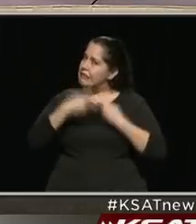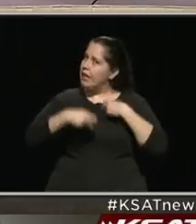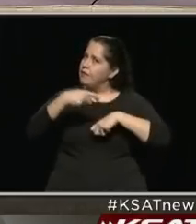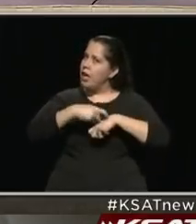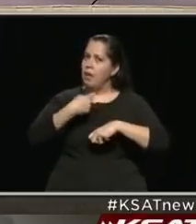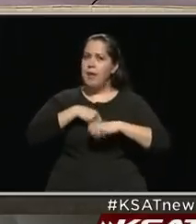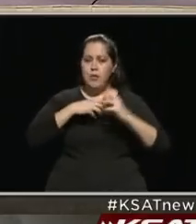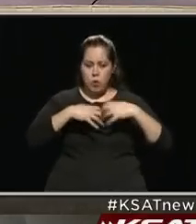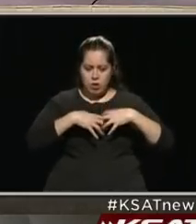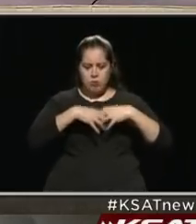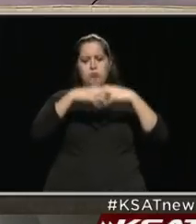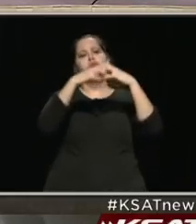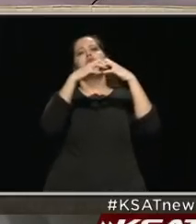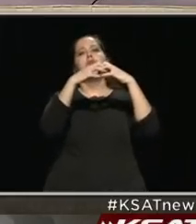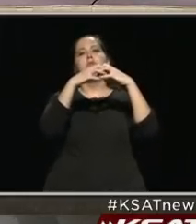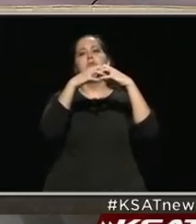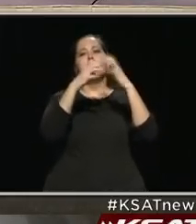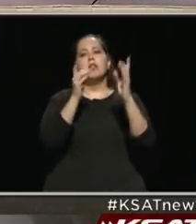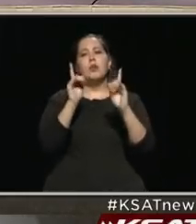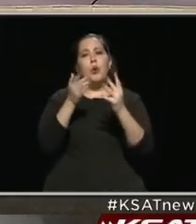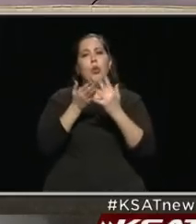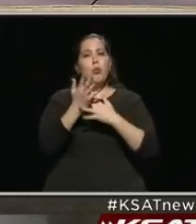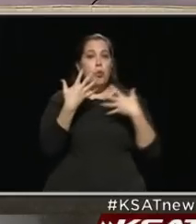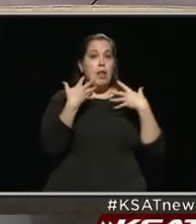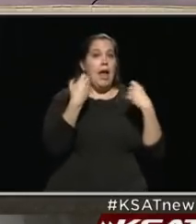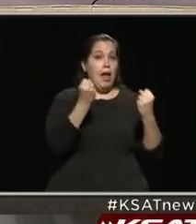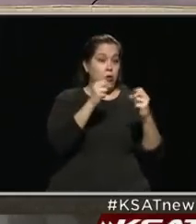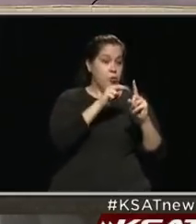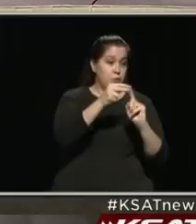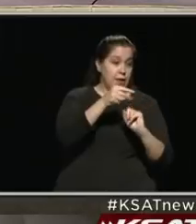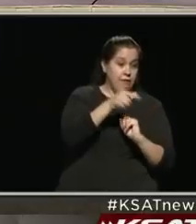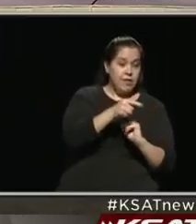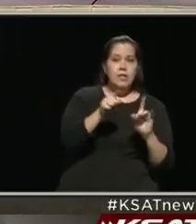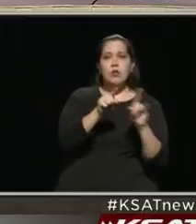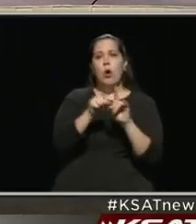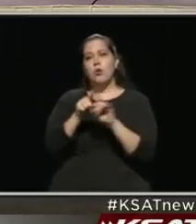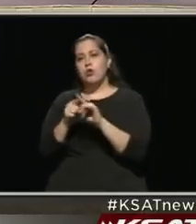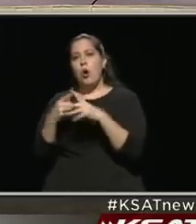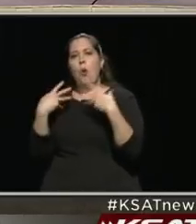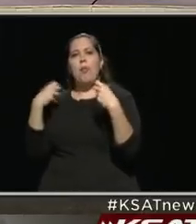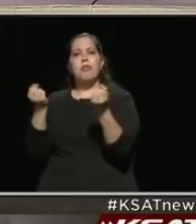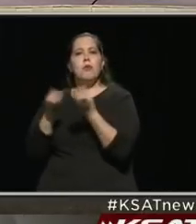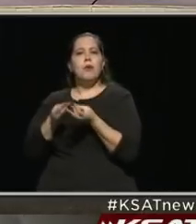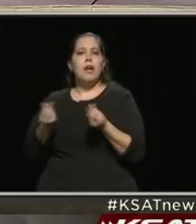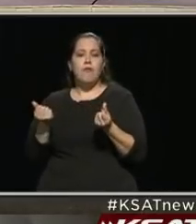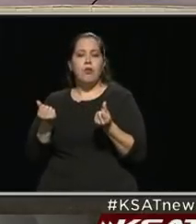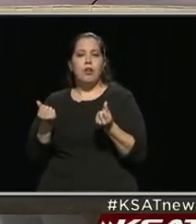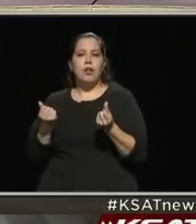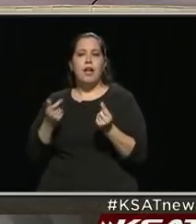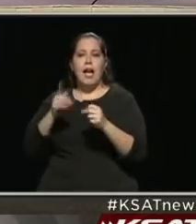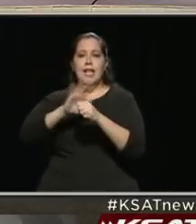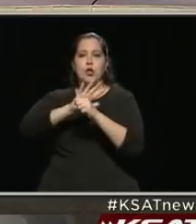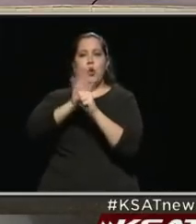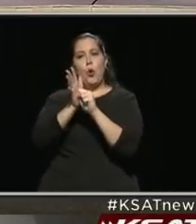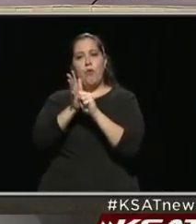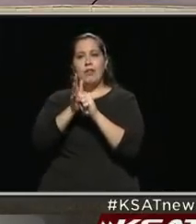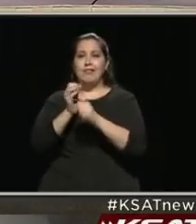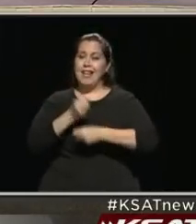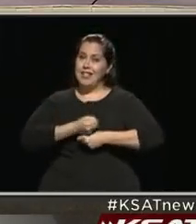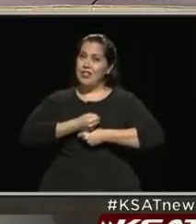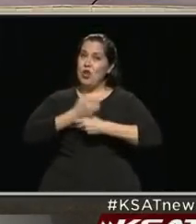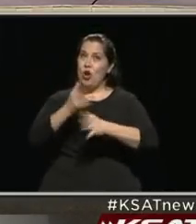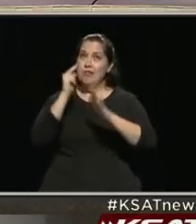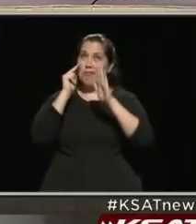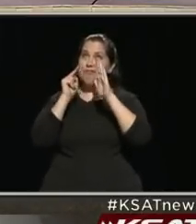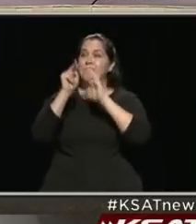recover, as we get through the health aspects of this and also into the recovery, as the COVID-19 crisis has created a